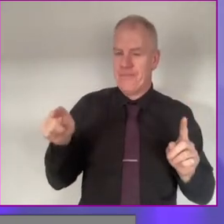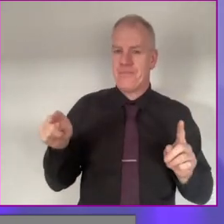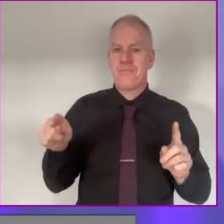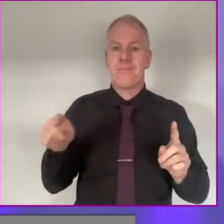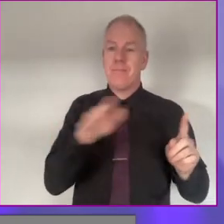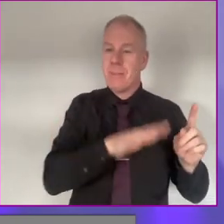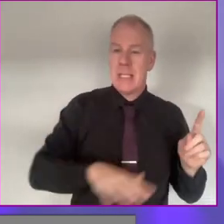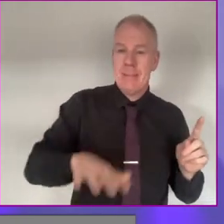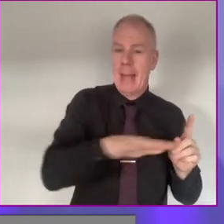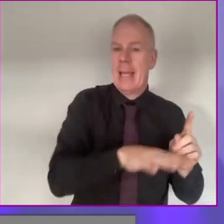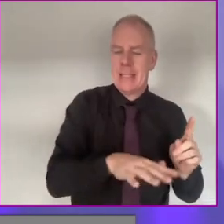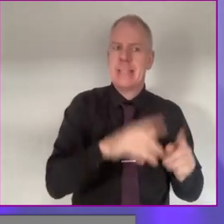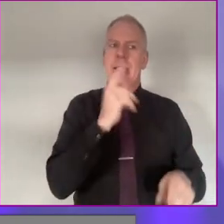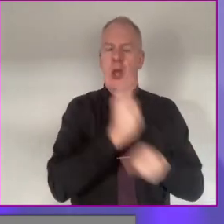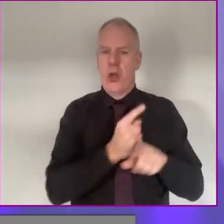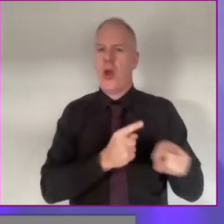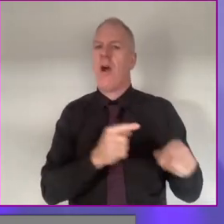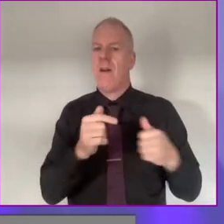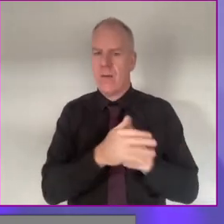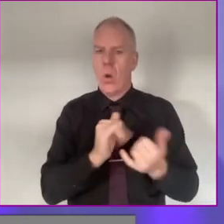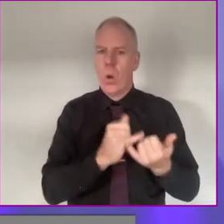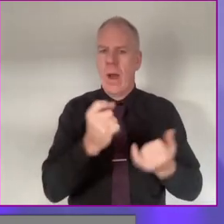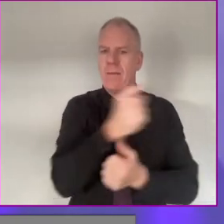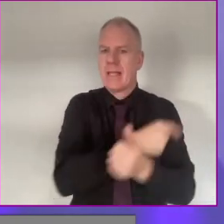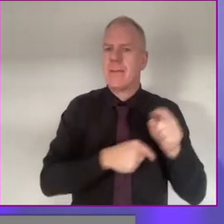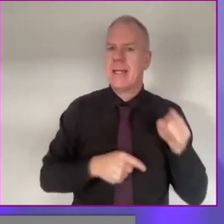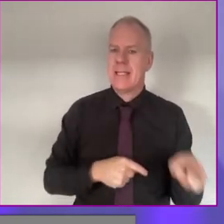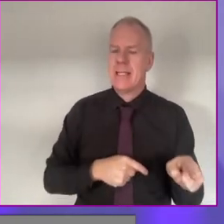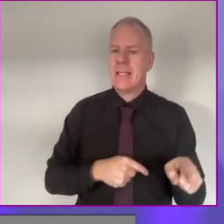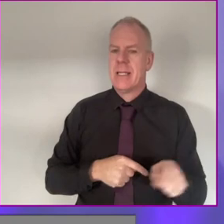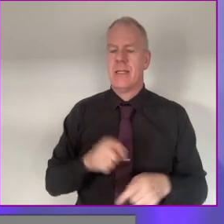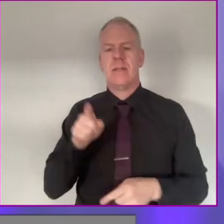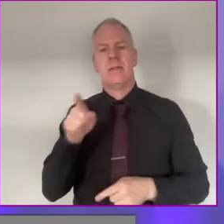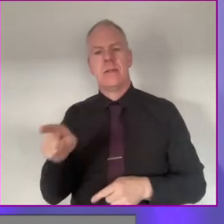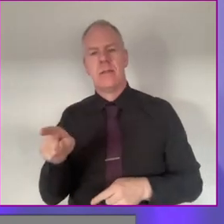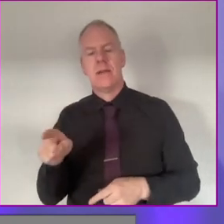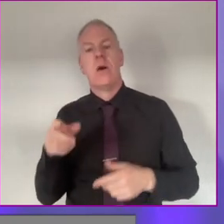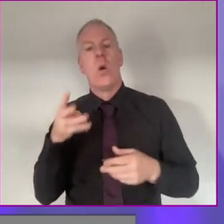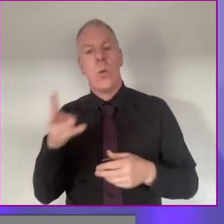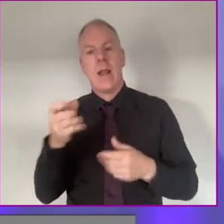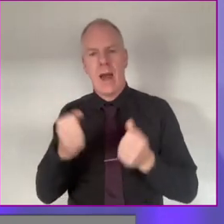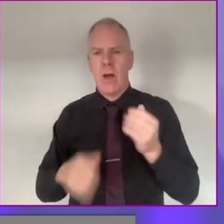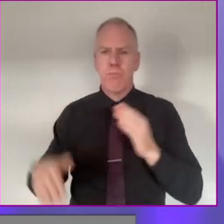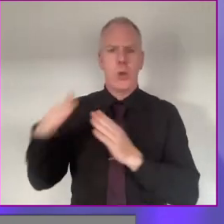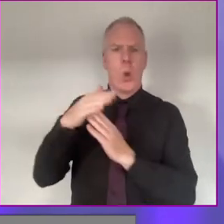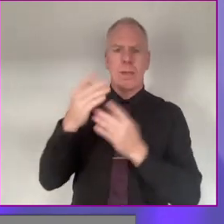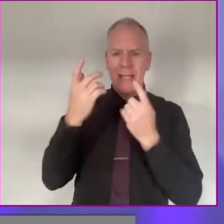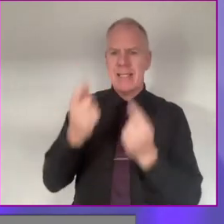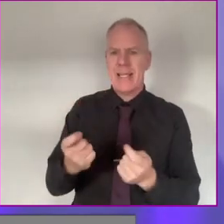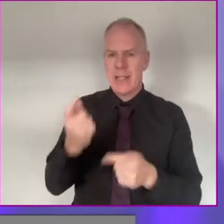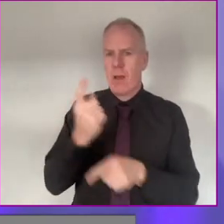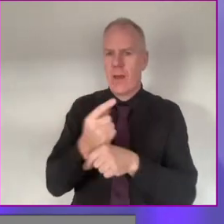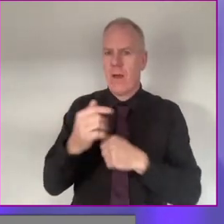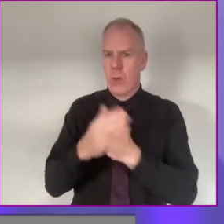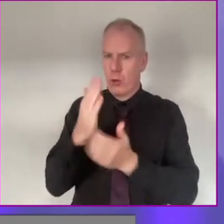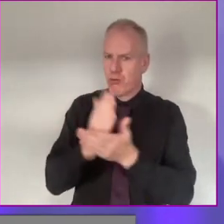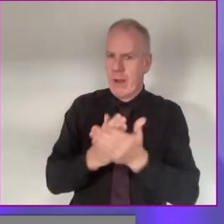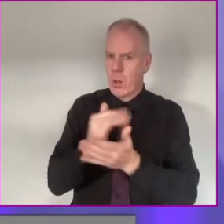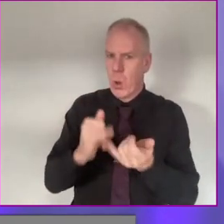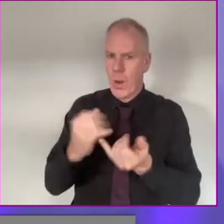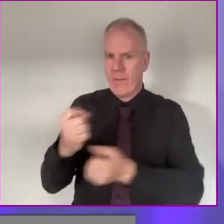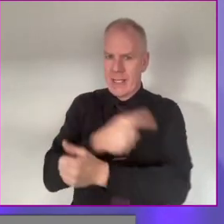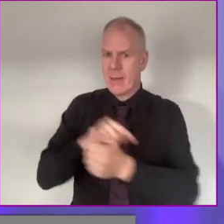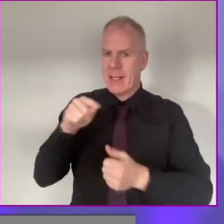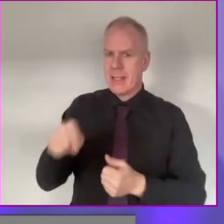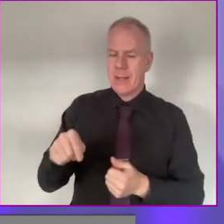different in terms of the spaces are seen as spaces for people with disabilities. And there's also going to be priority seating on